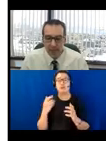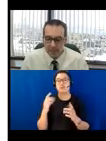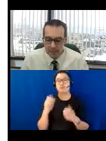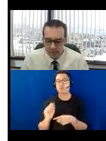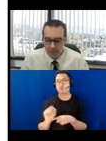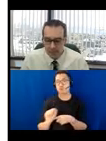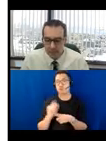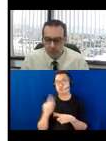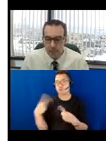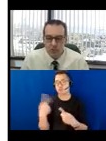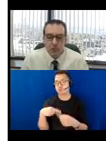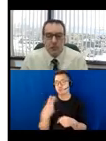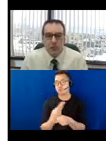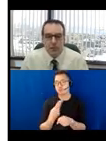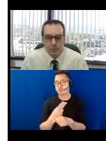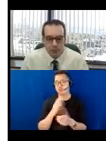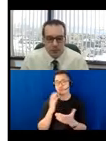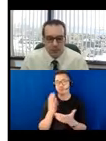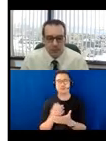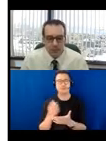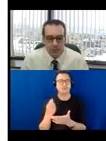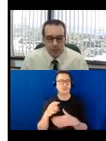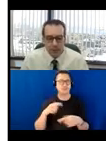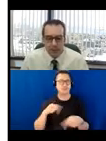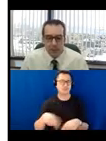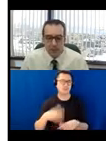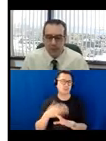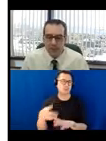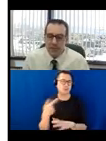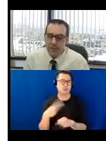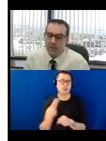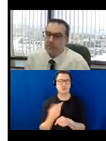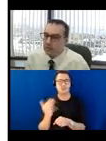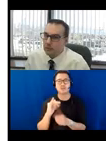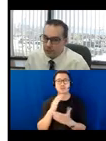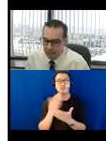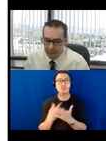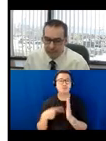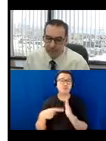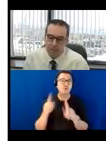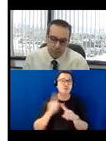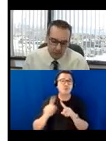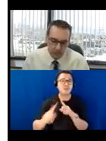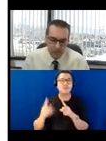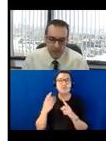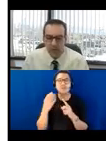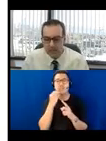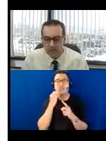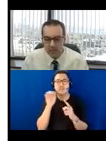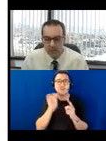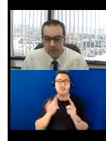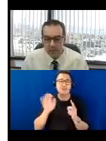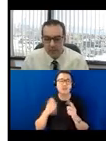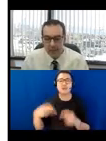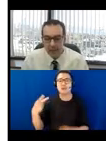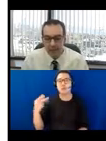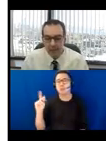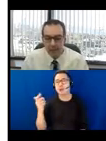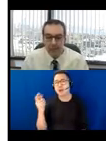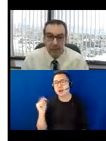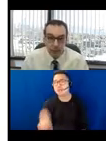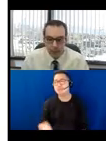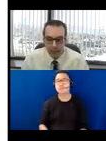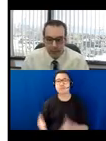They are the same photos used throughout this program that show the varying styles of outdoor dining, such as parklets, on sidewalk dining,